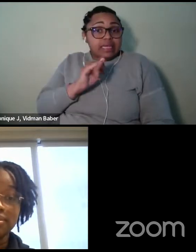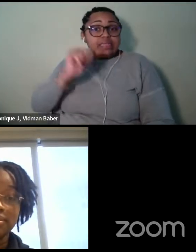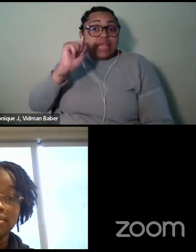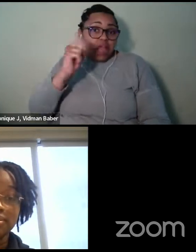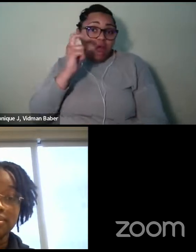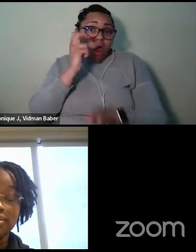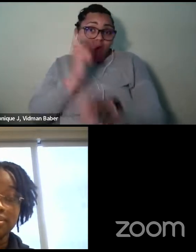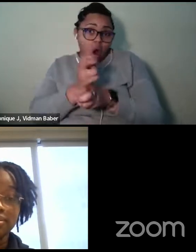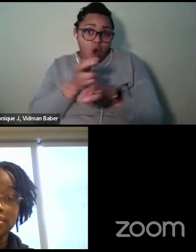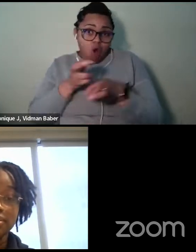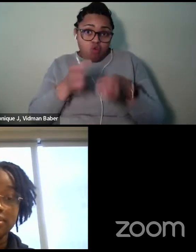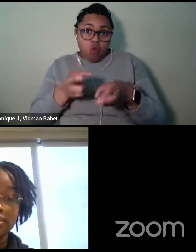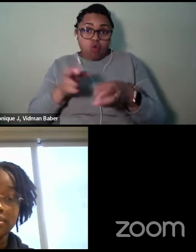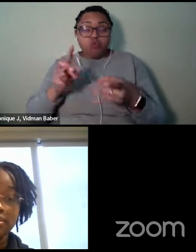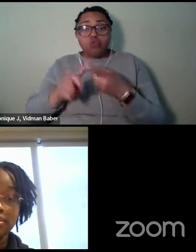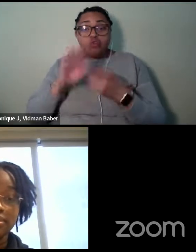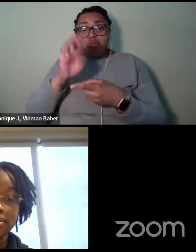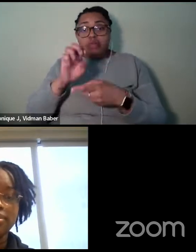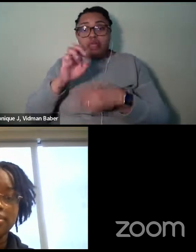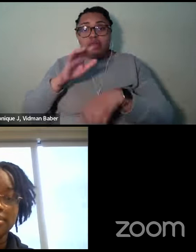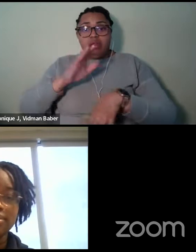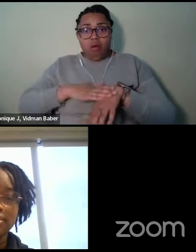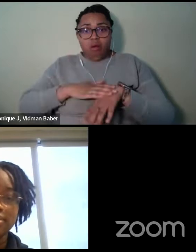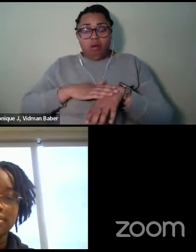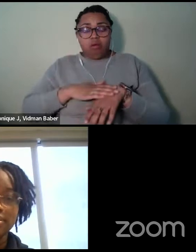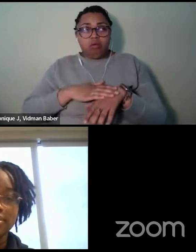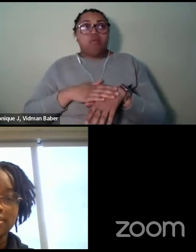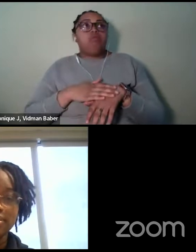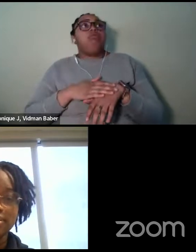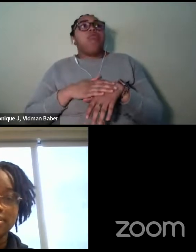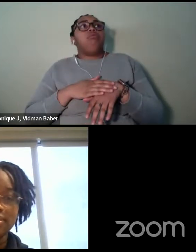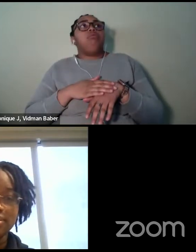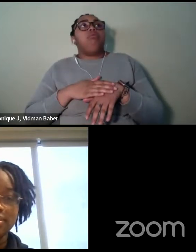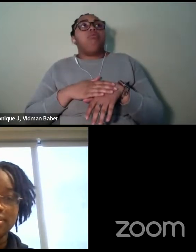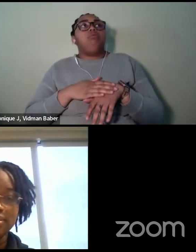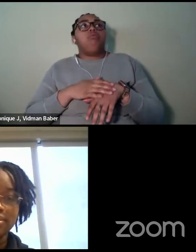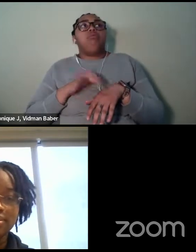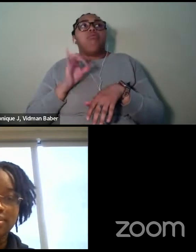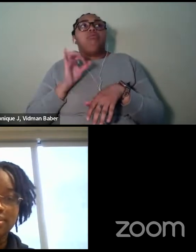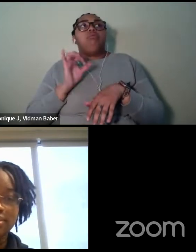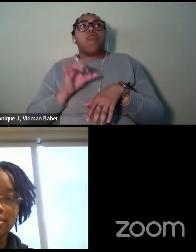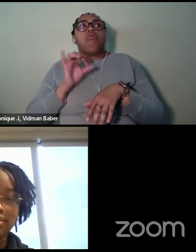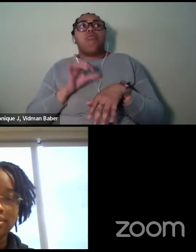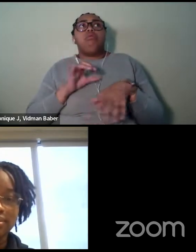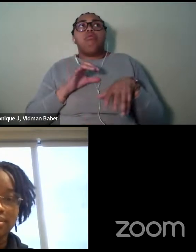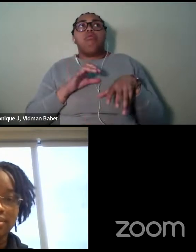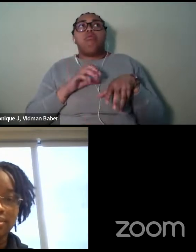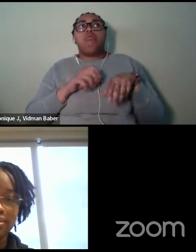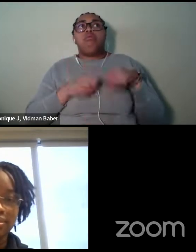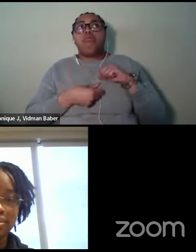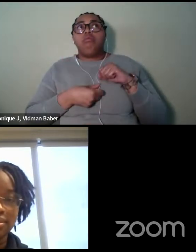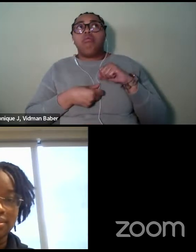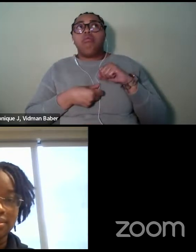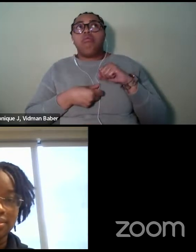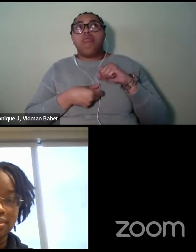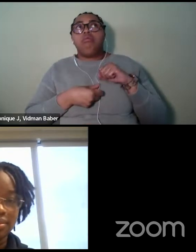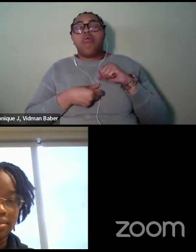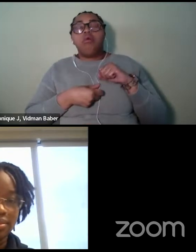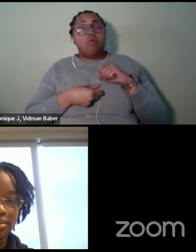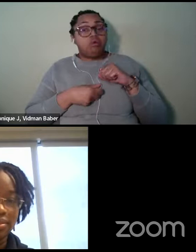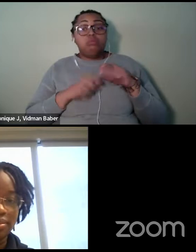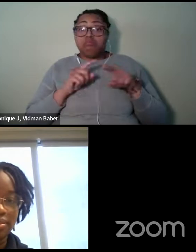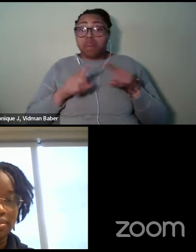on. And so, you know, we were kind of a little bit crushed, but it had